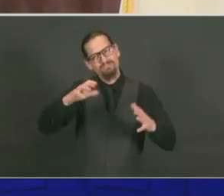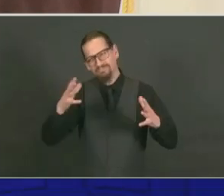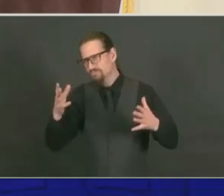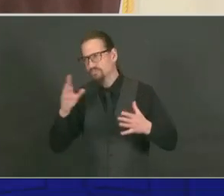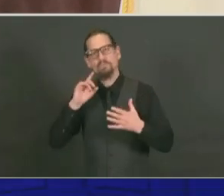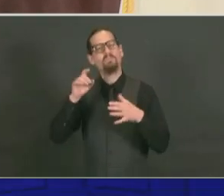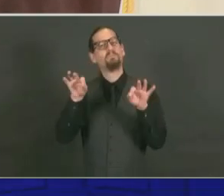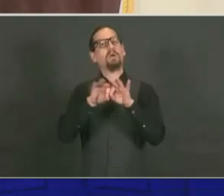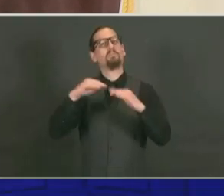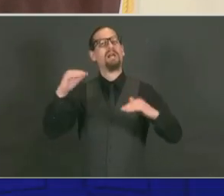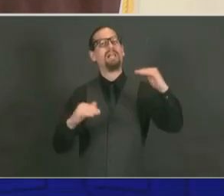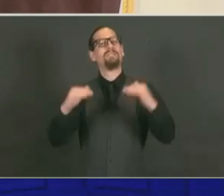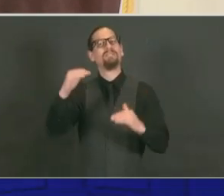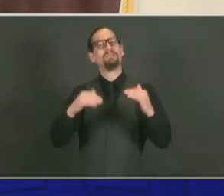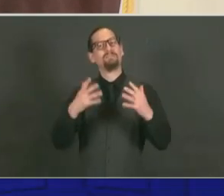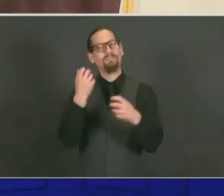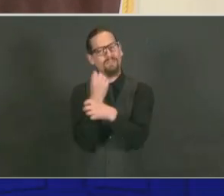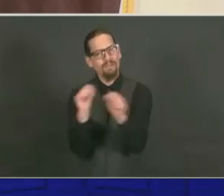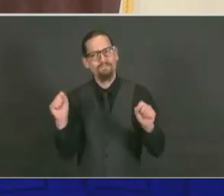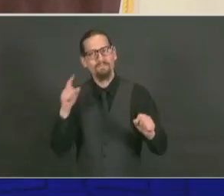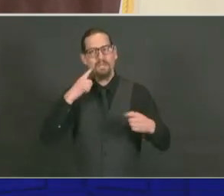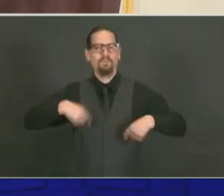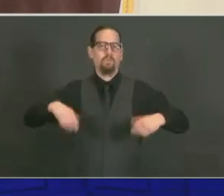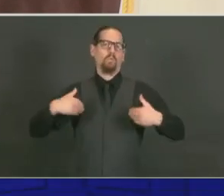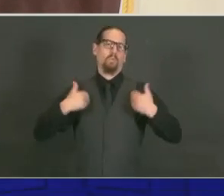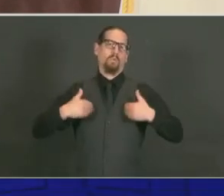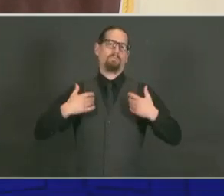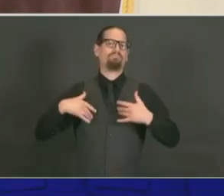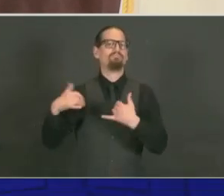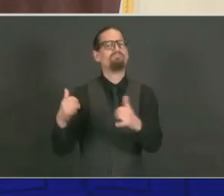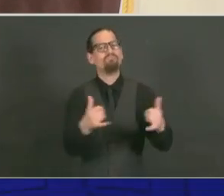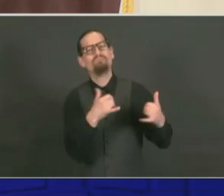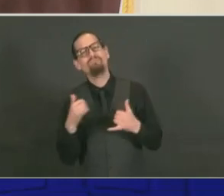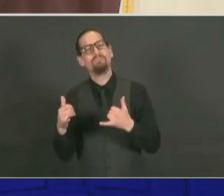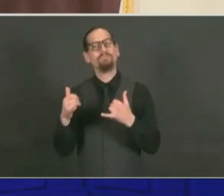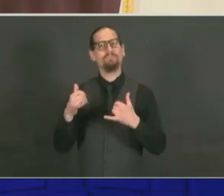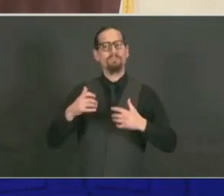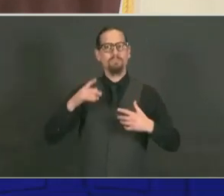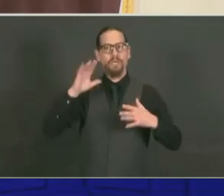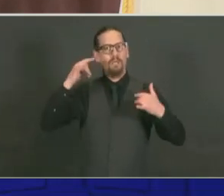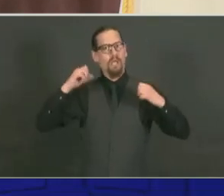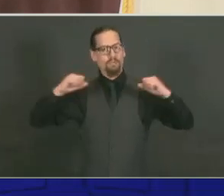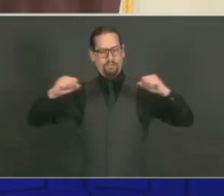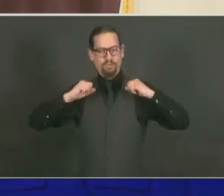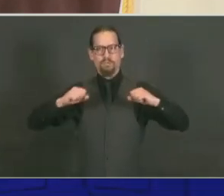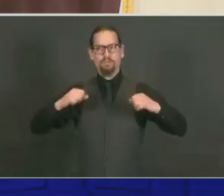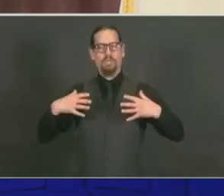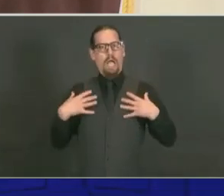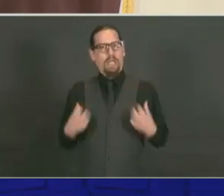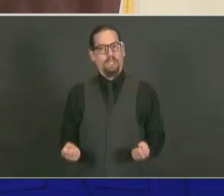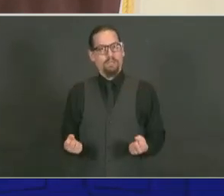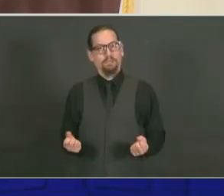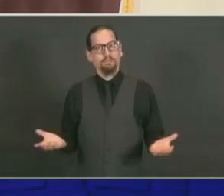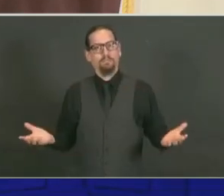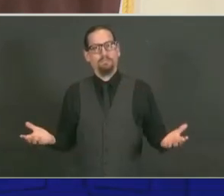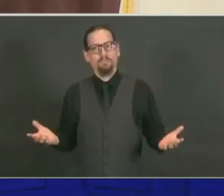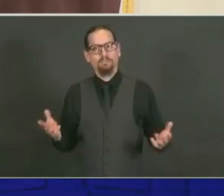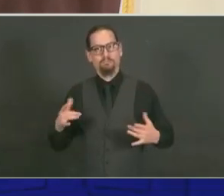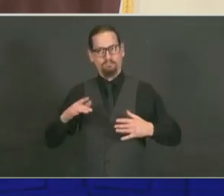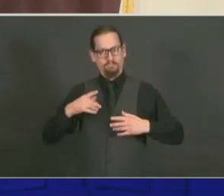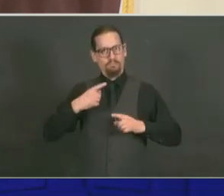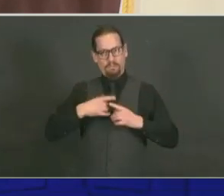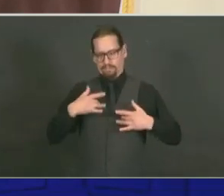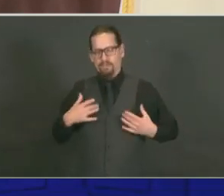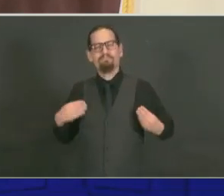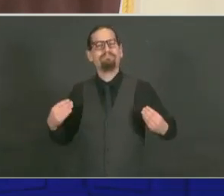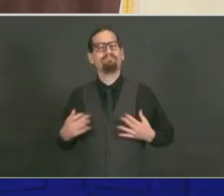particularly for our youth given the physical benefits, the emotional wellness, but want to also do it